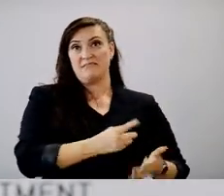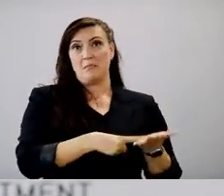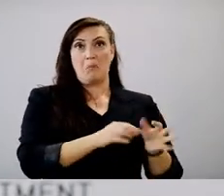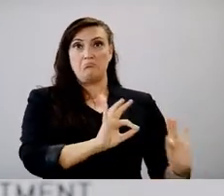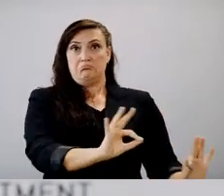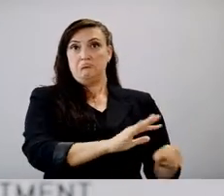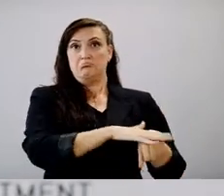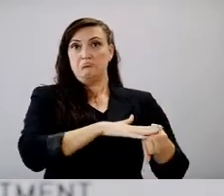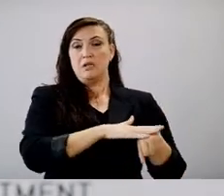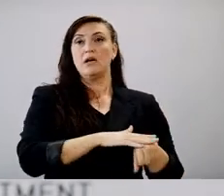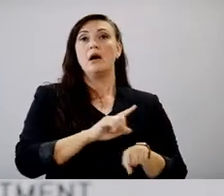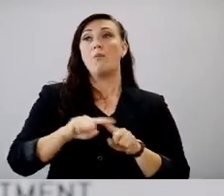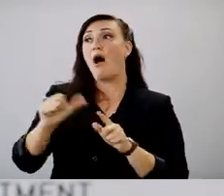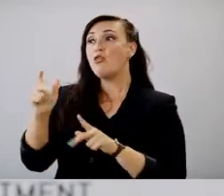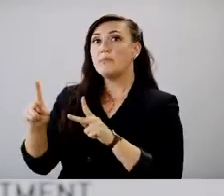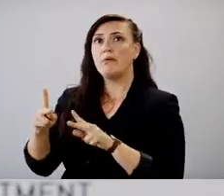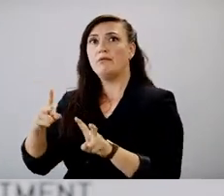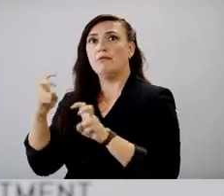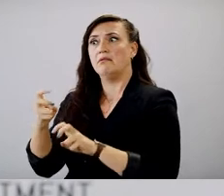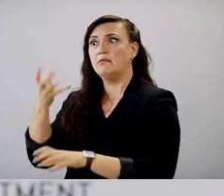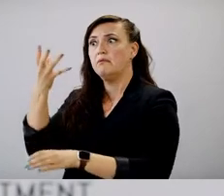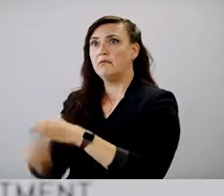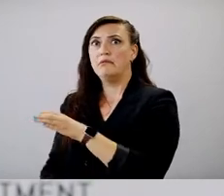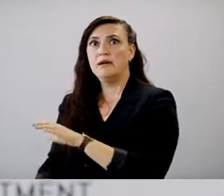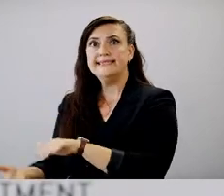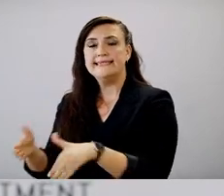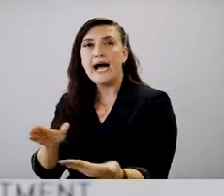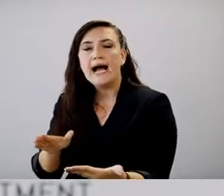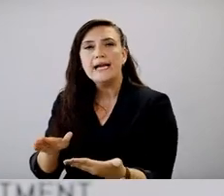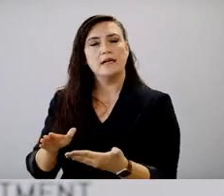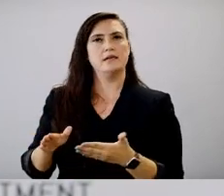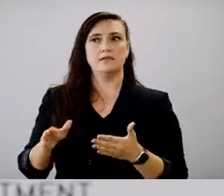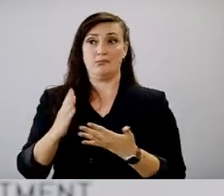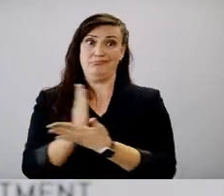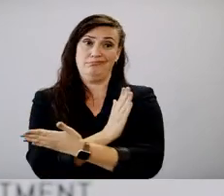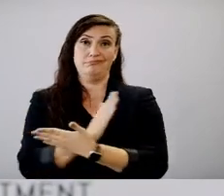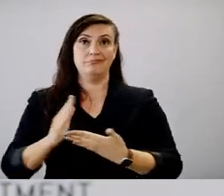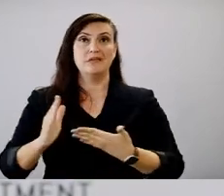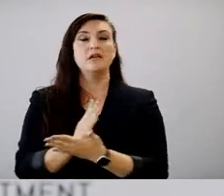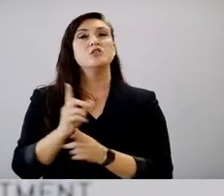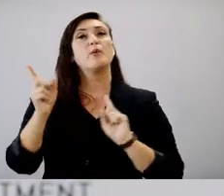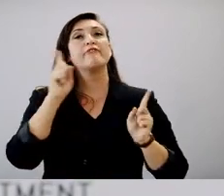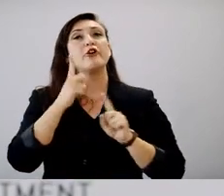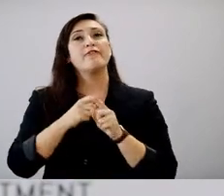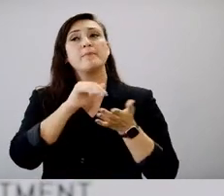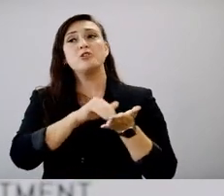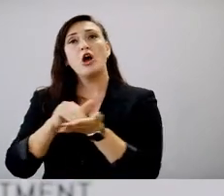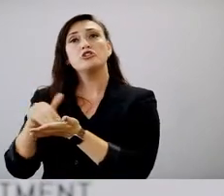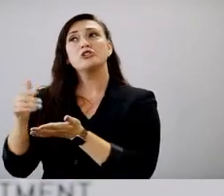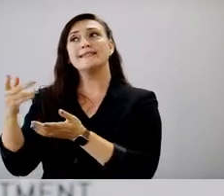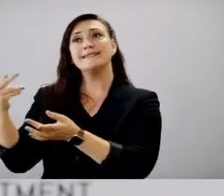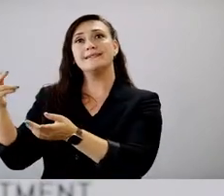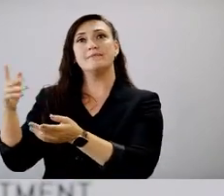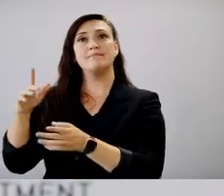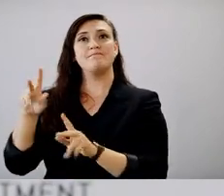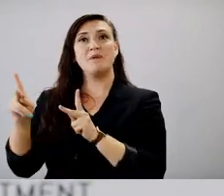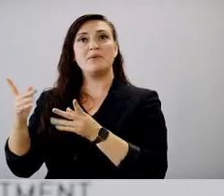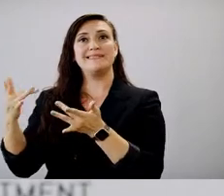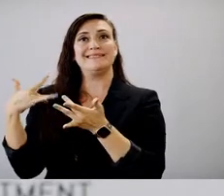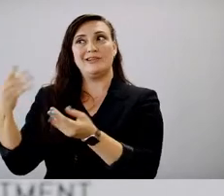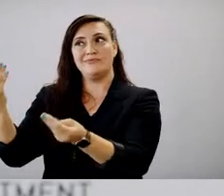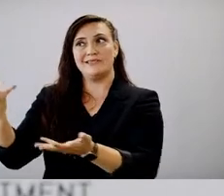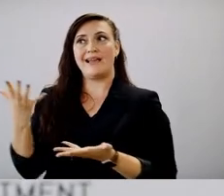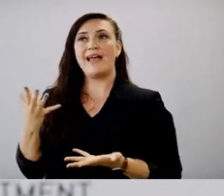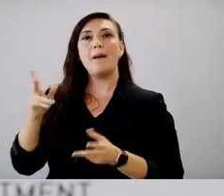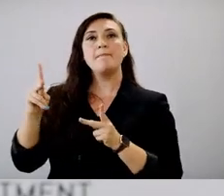hospitalized and dying. Um, anecdotally, I've heard from our healthcare partners that people seem to be getting sicker faster. Um,